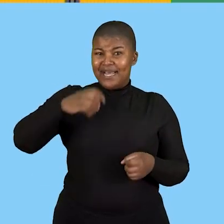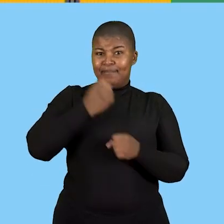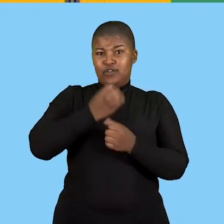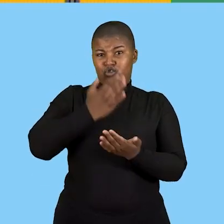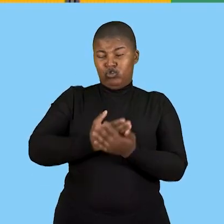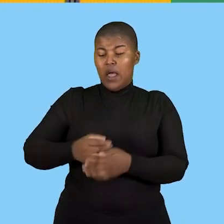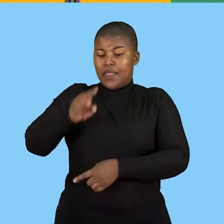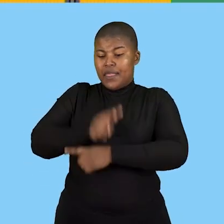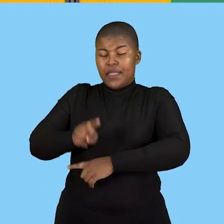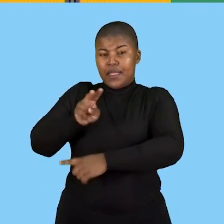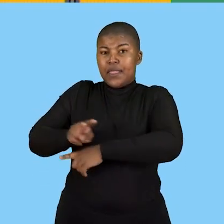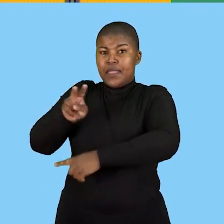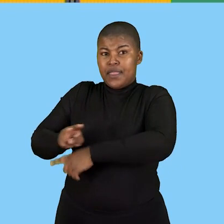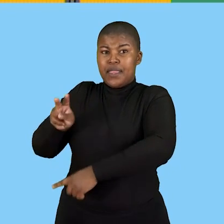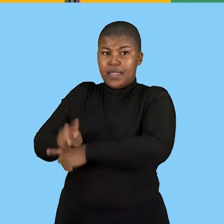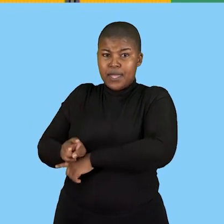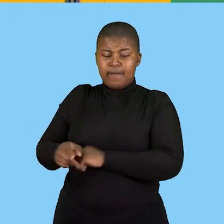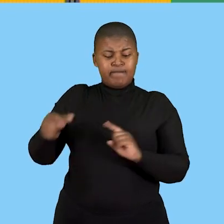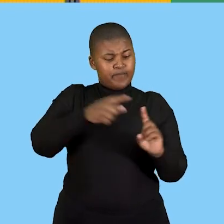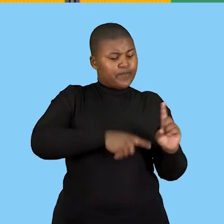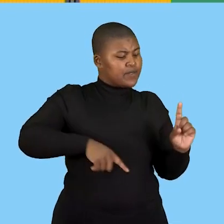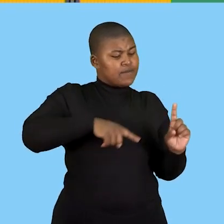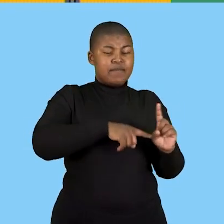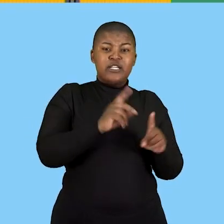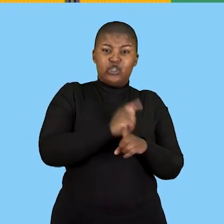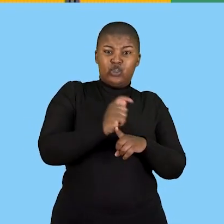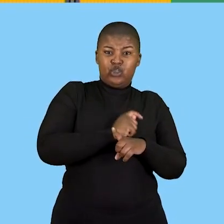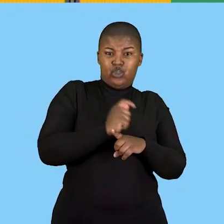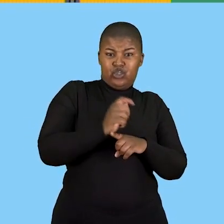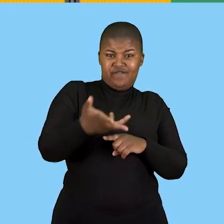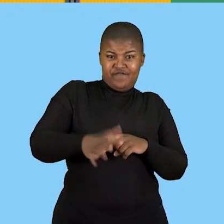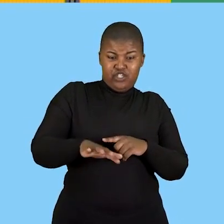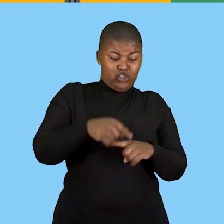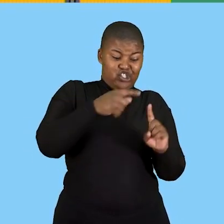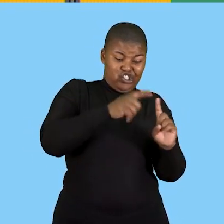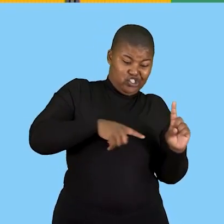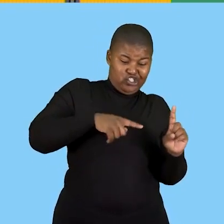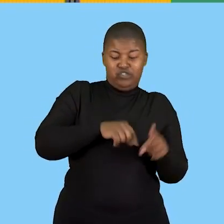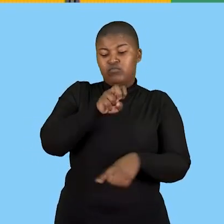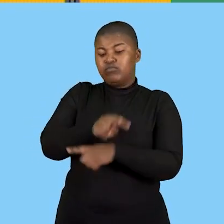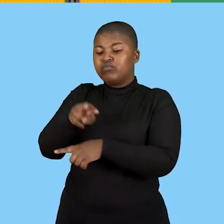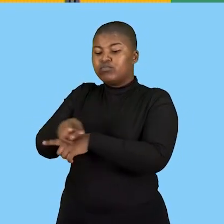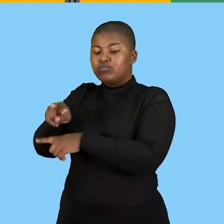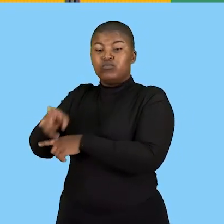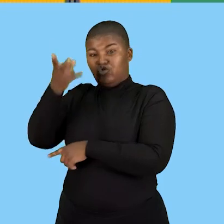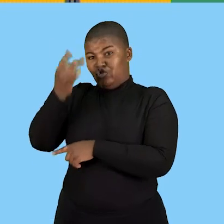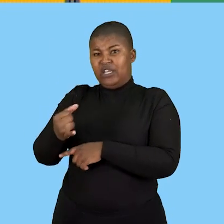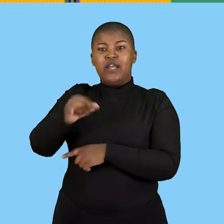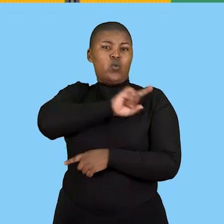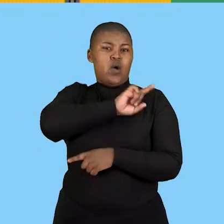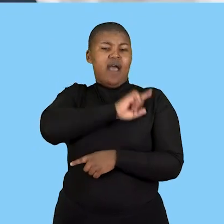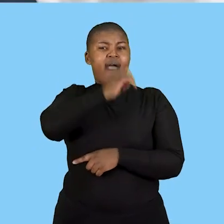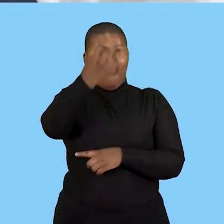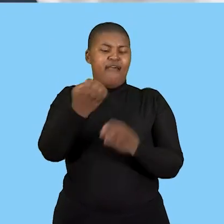designated trained worker so this focuses on this picture here safety first so equipment especially equipment